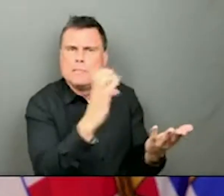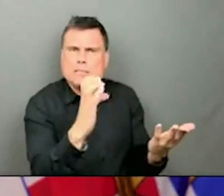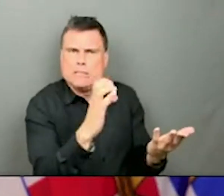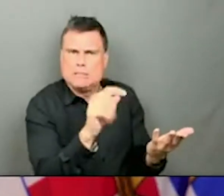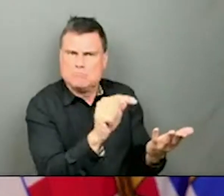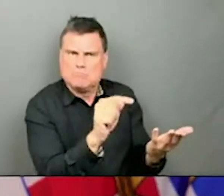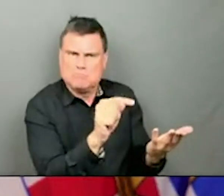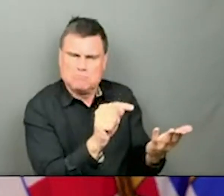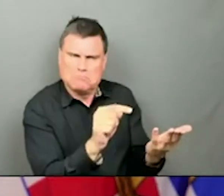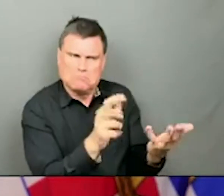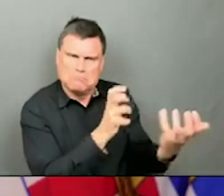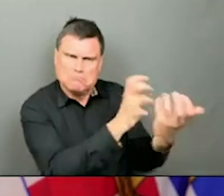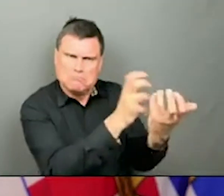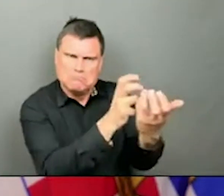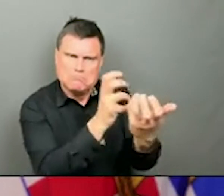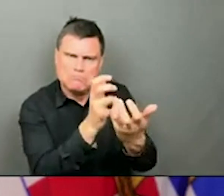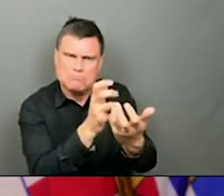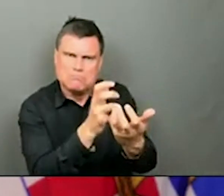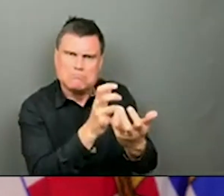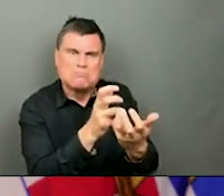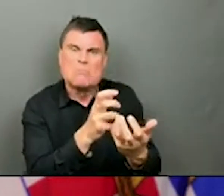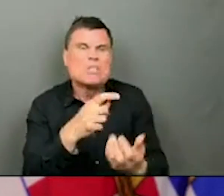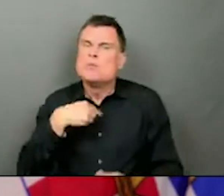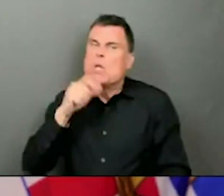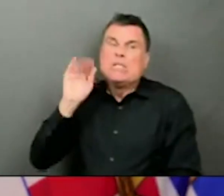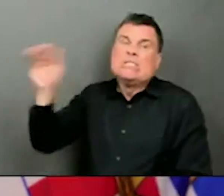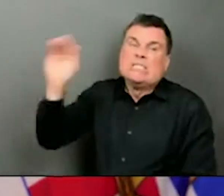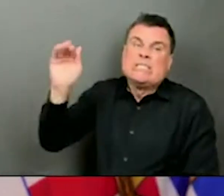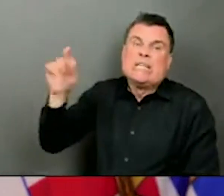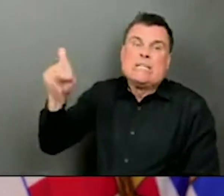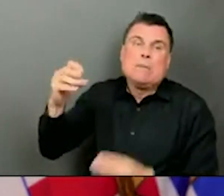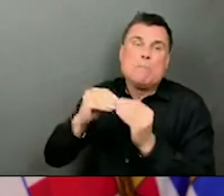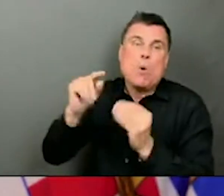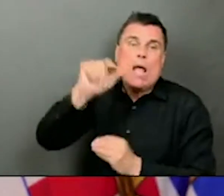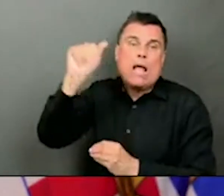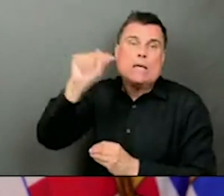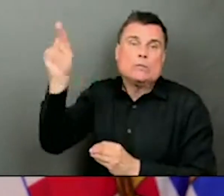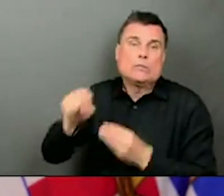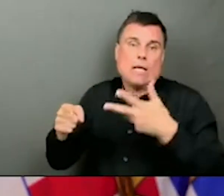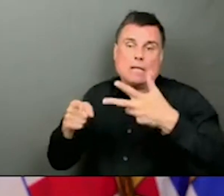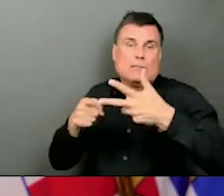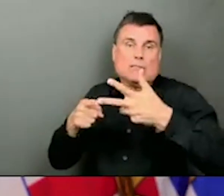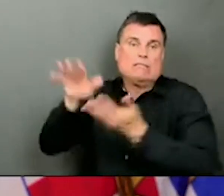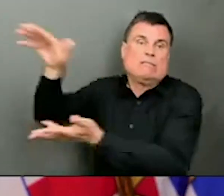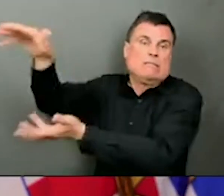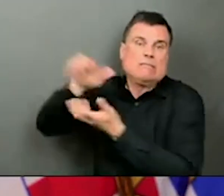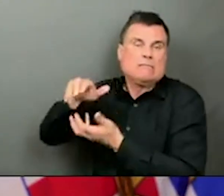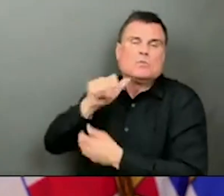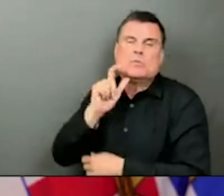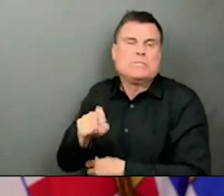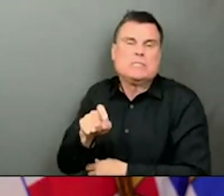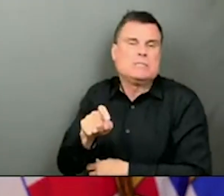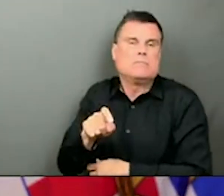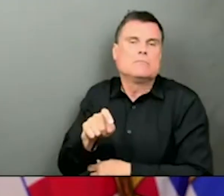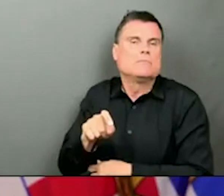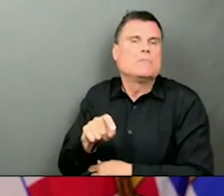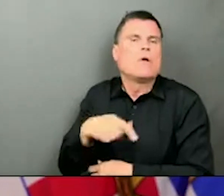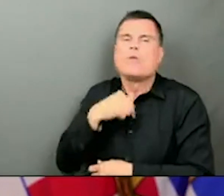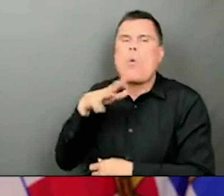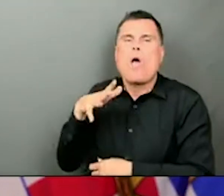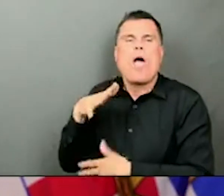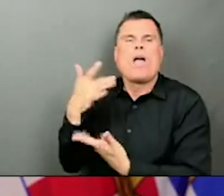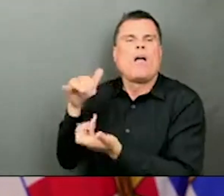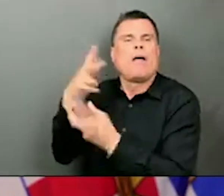where it's needed in places like India and other places. So we have considered that and we have an adequate